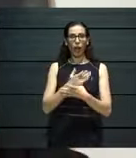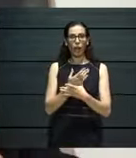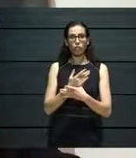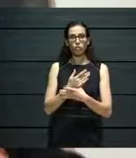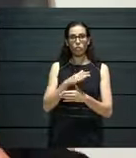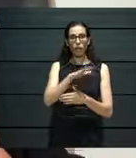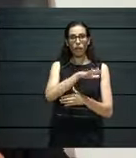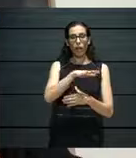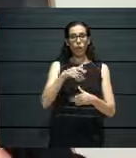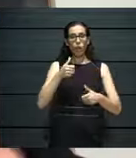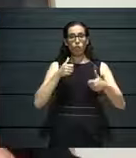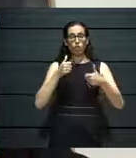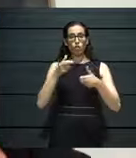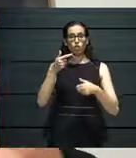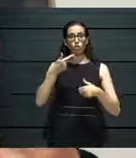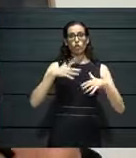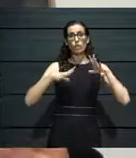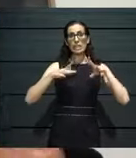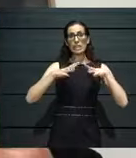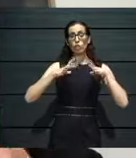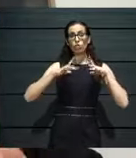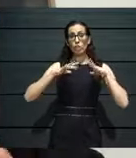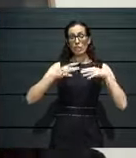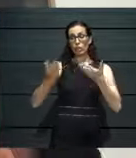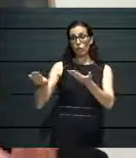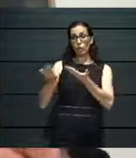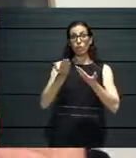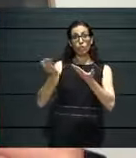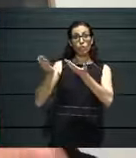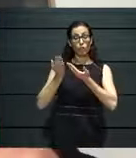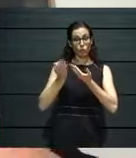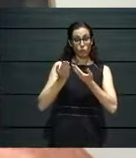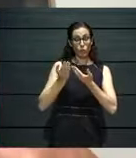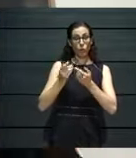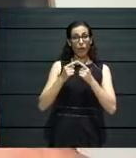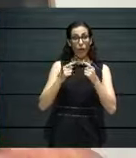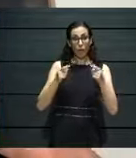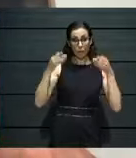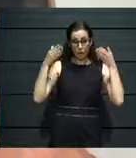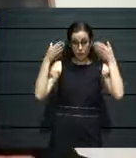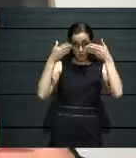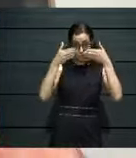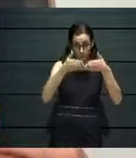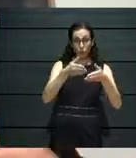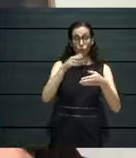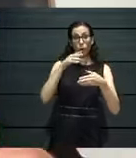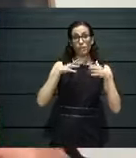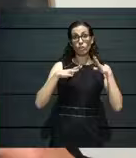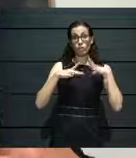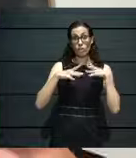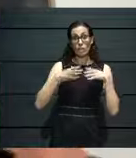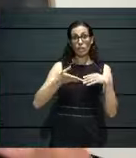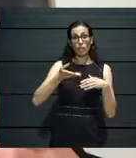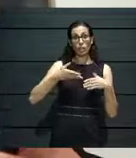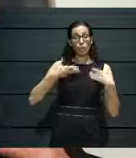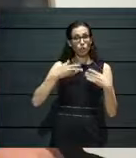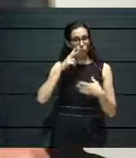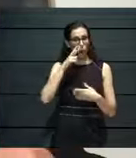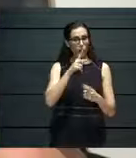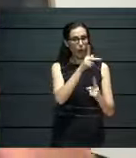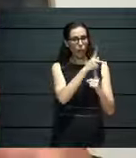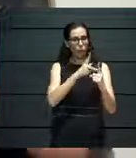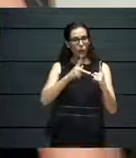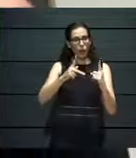tourism and of not only any kind of tourism, but tourism actually looking for more cultural